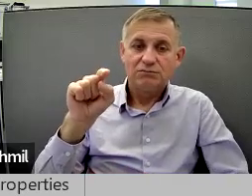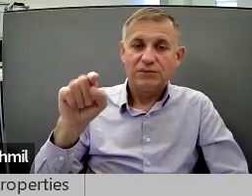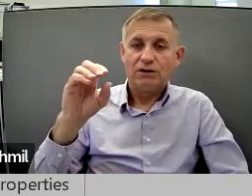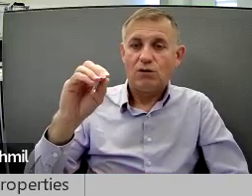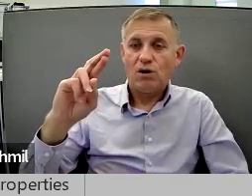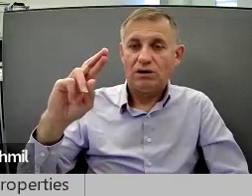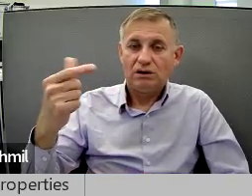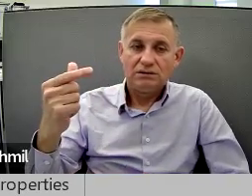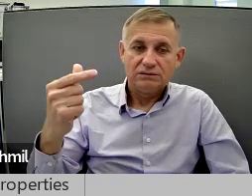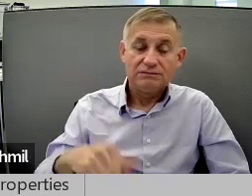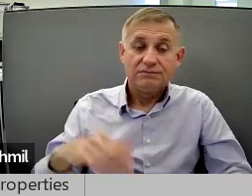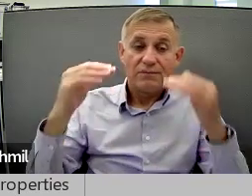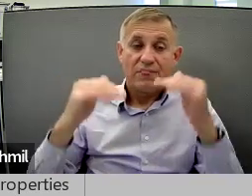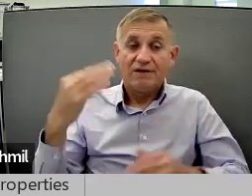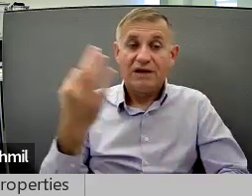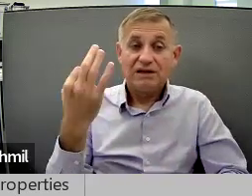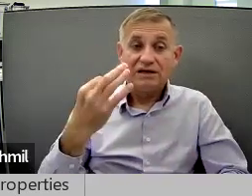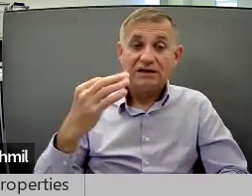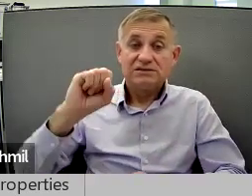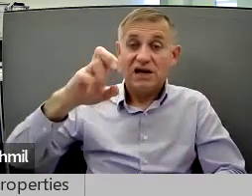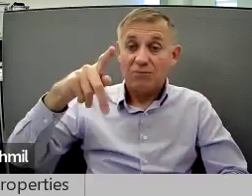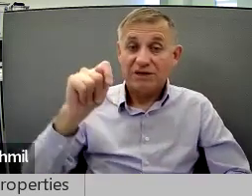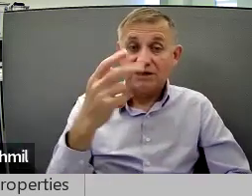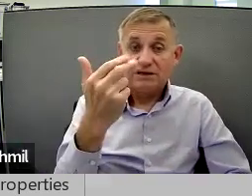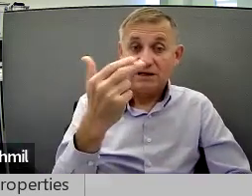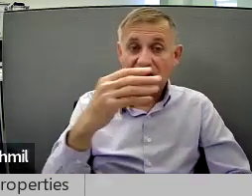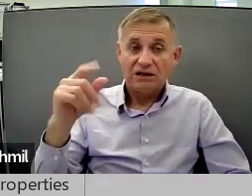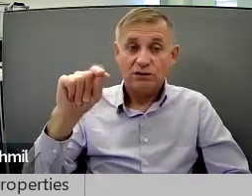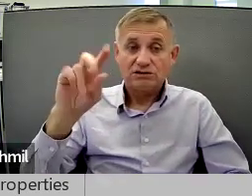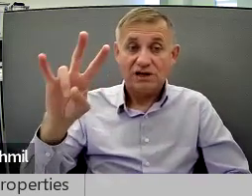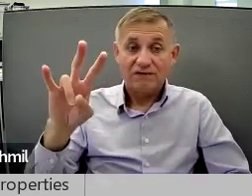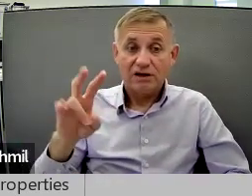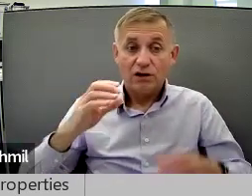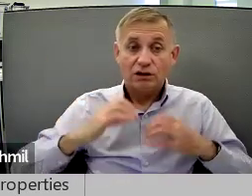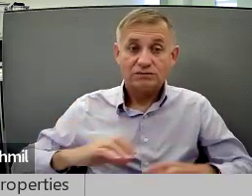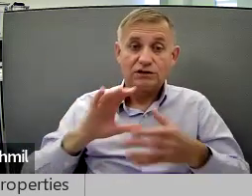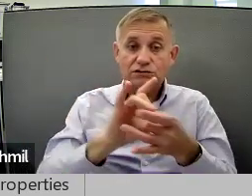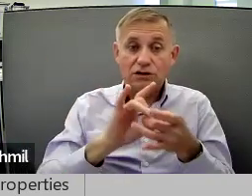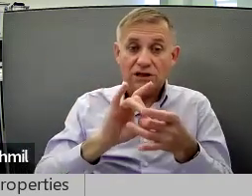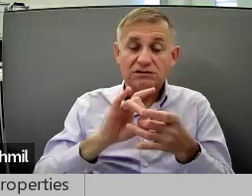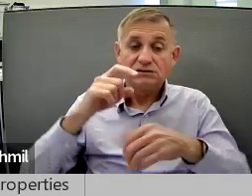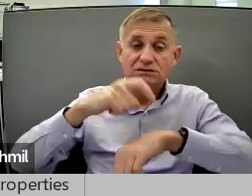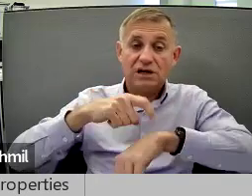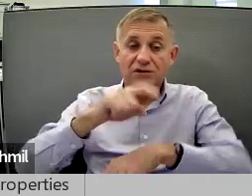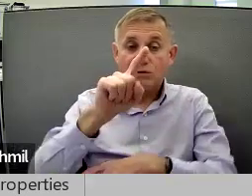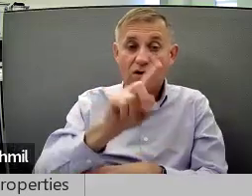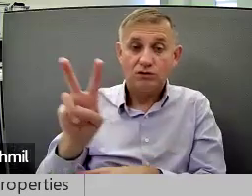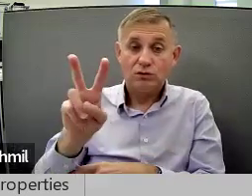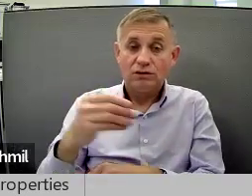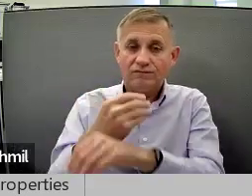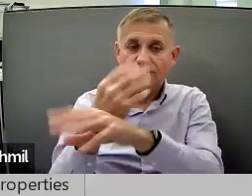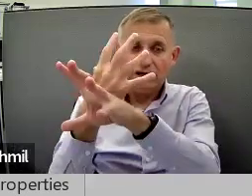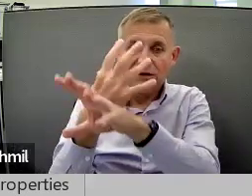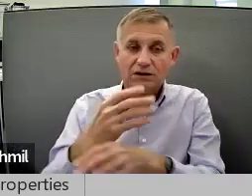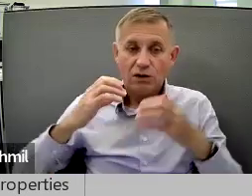.org. Friday, September 13th and 27th, Consumer Connection,